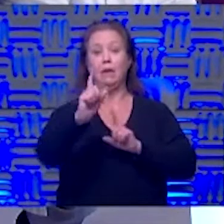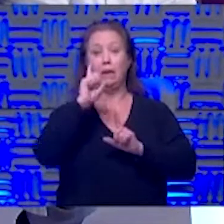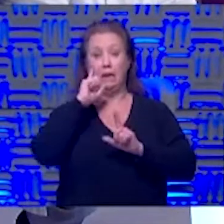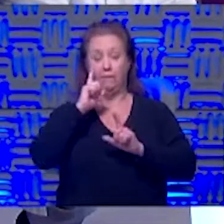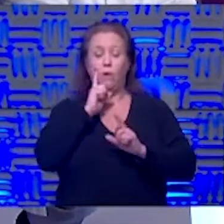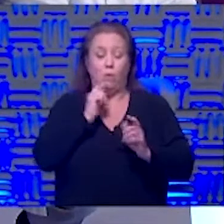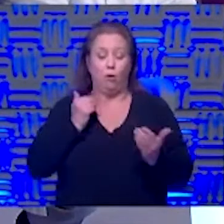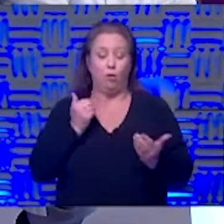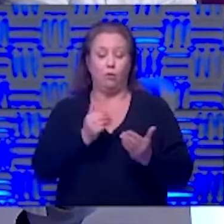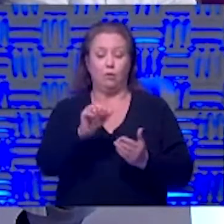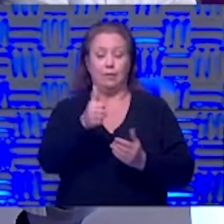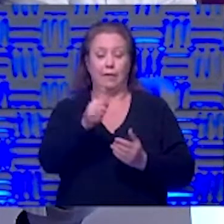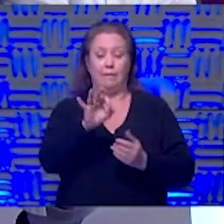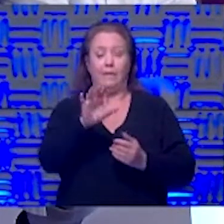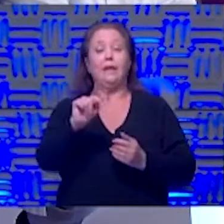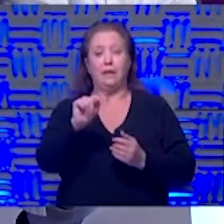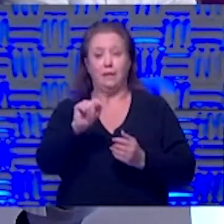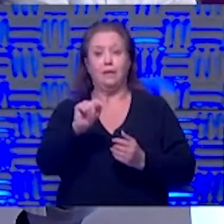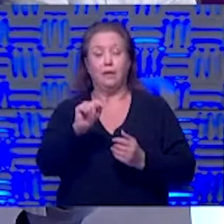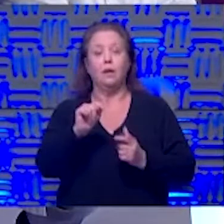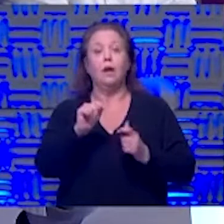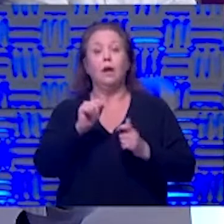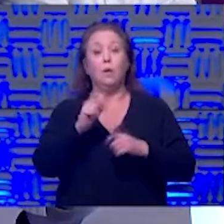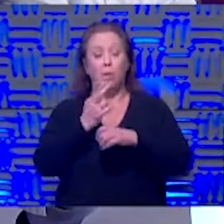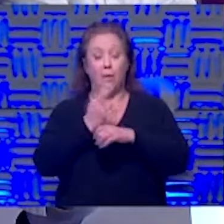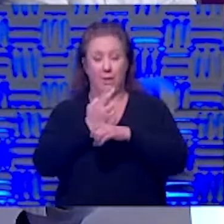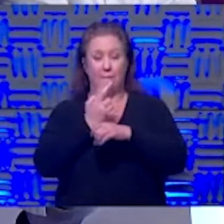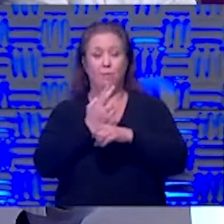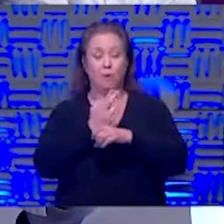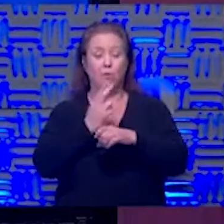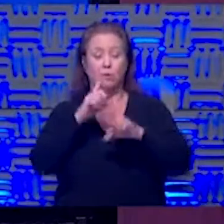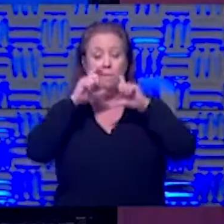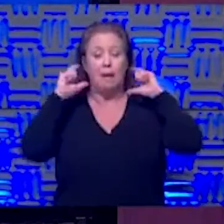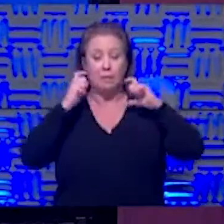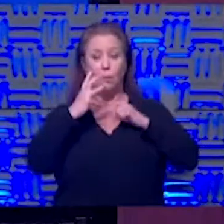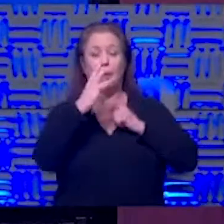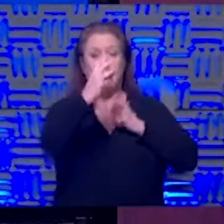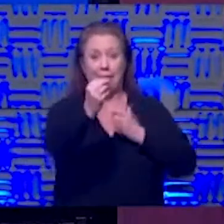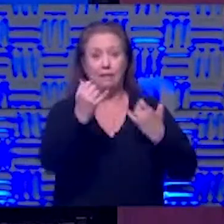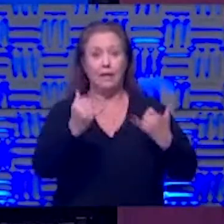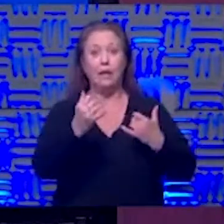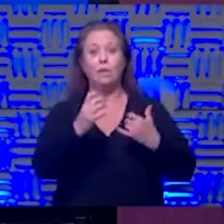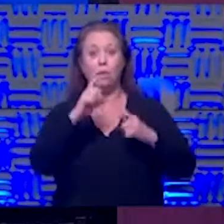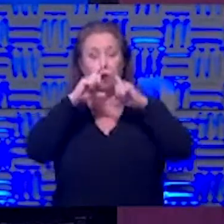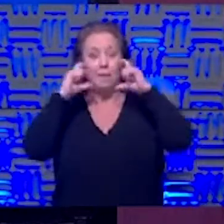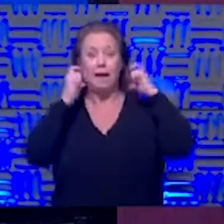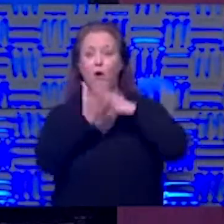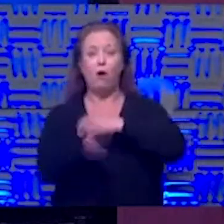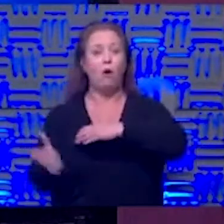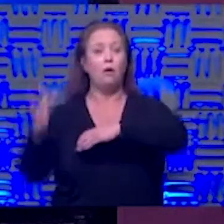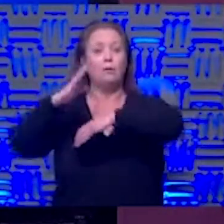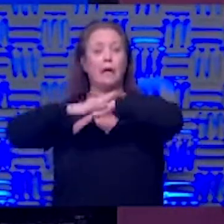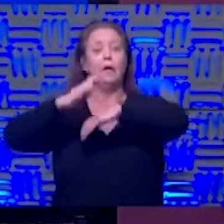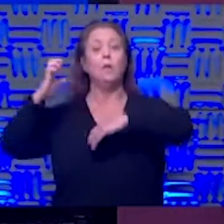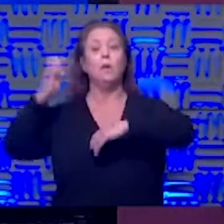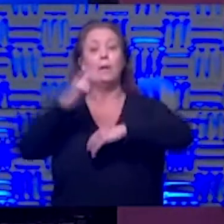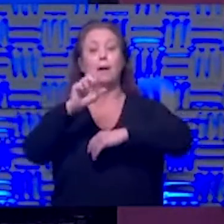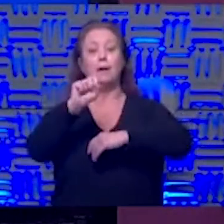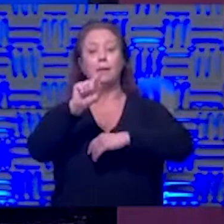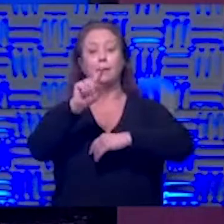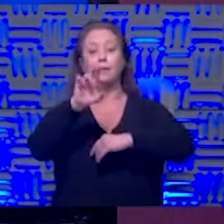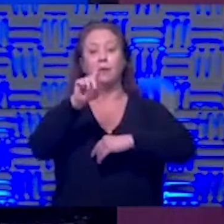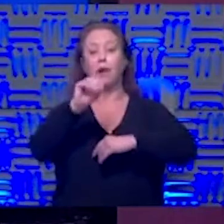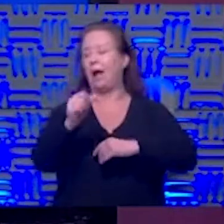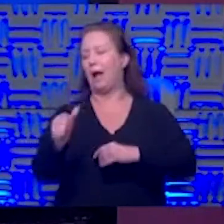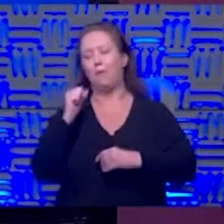you and i would have masks on and when we walk out of this room we'll have masks on and we will wear masks the entire day and then when we get back into the studio well i